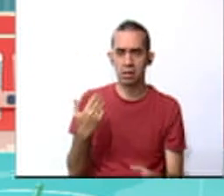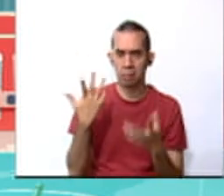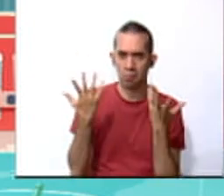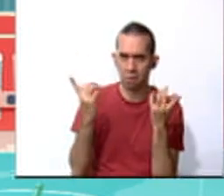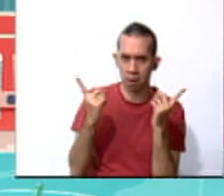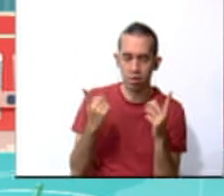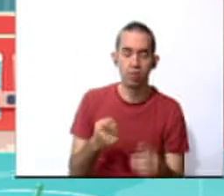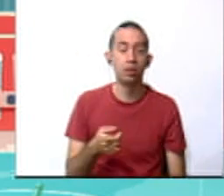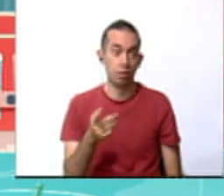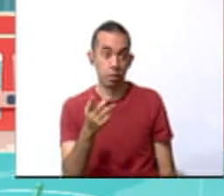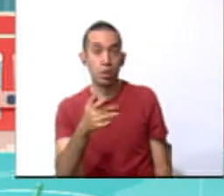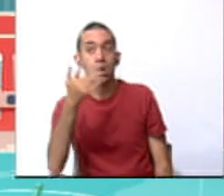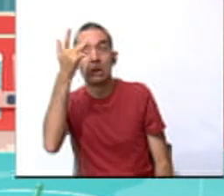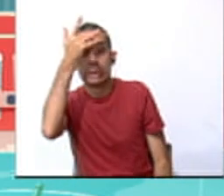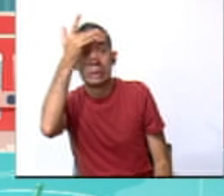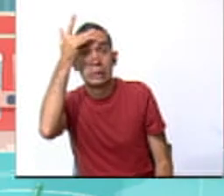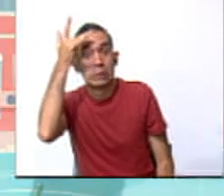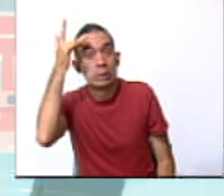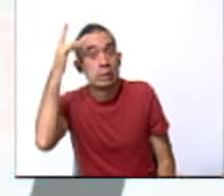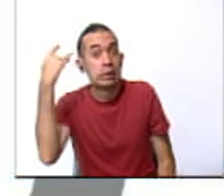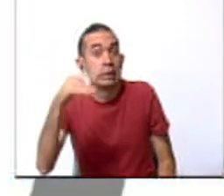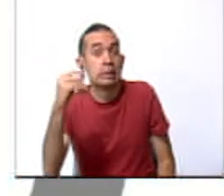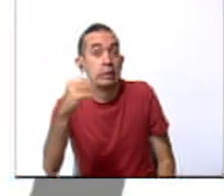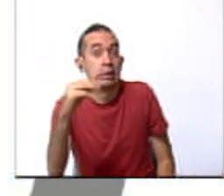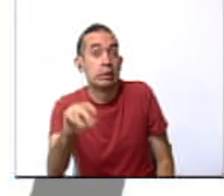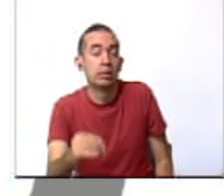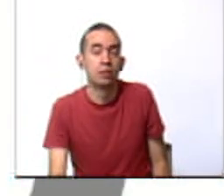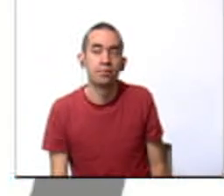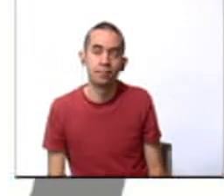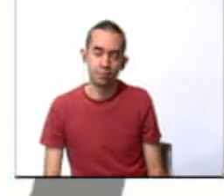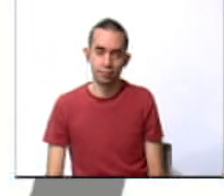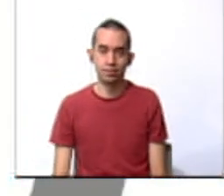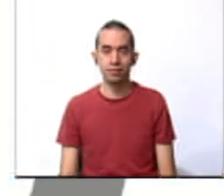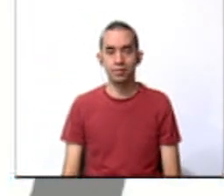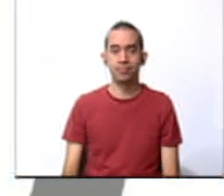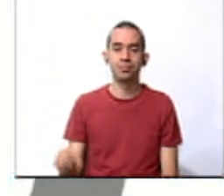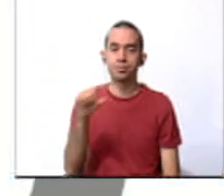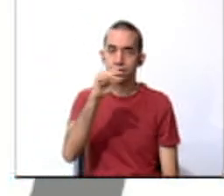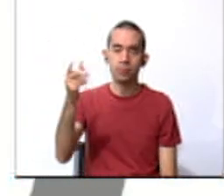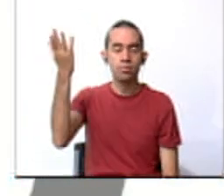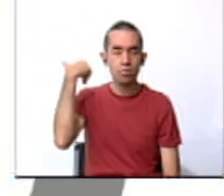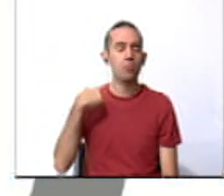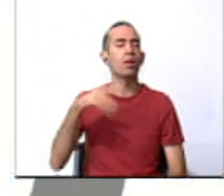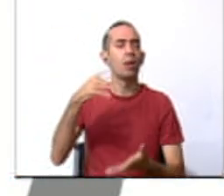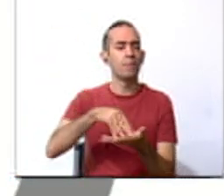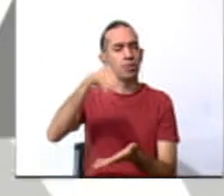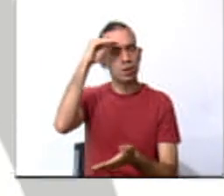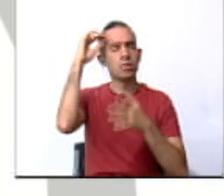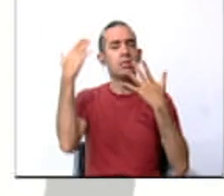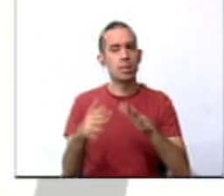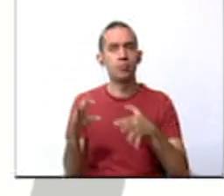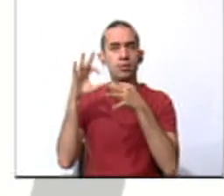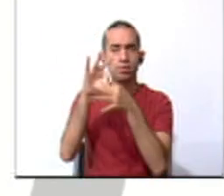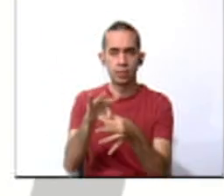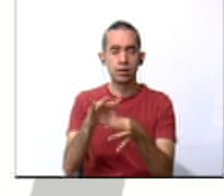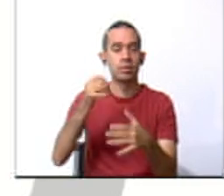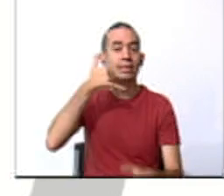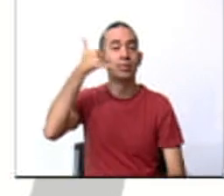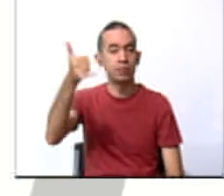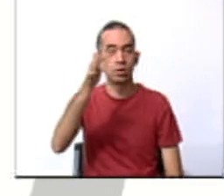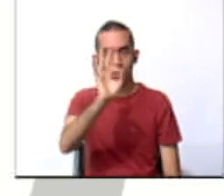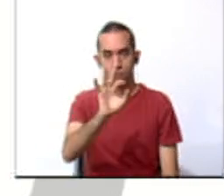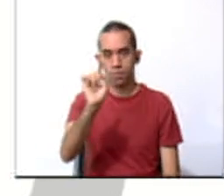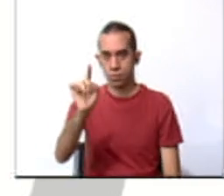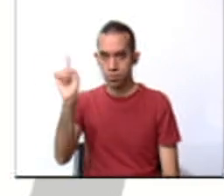I almost forgot it. So let's review what we learned last week about calling the 911.